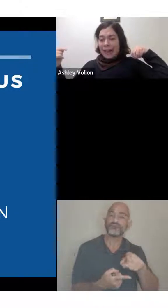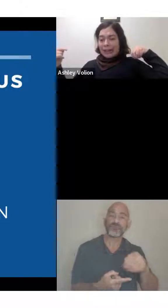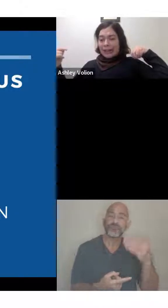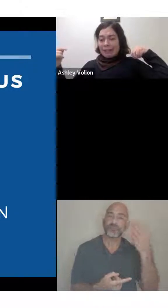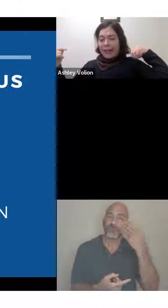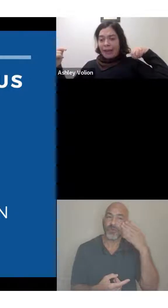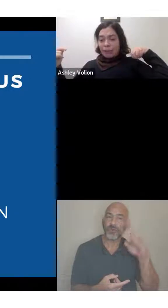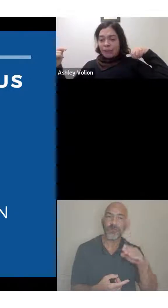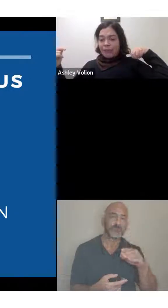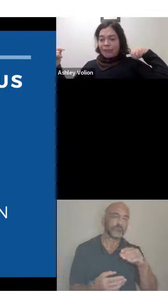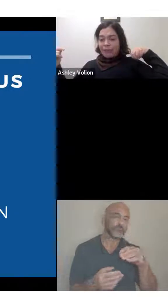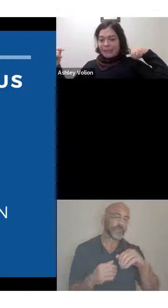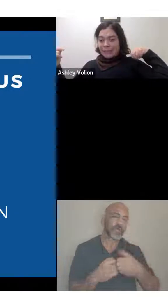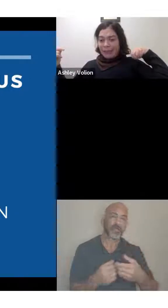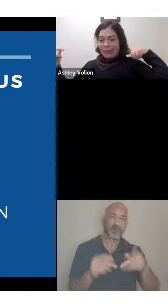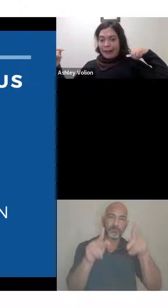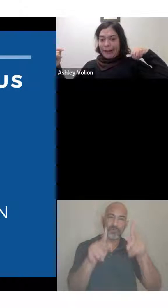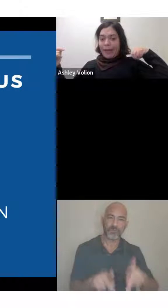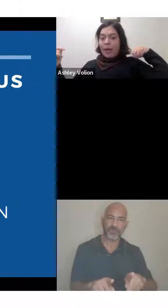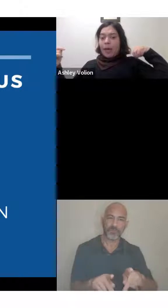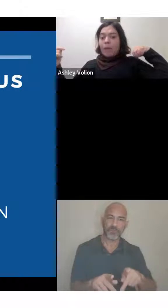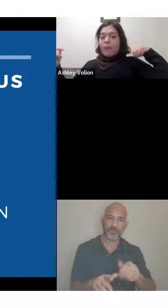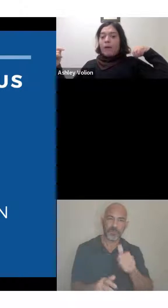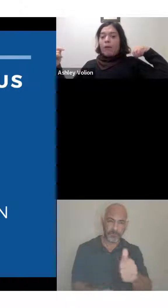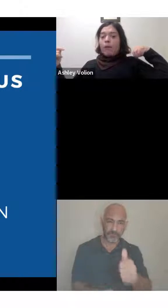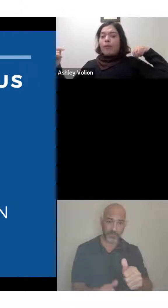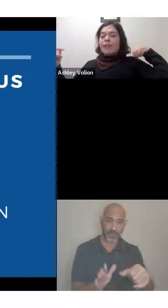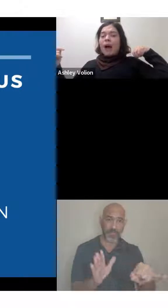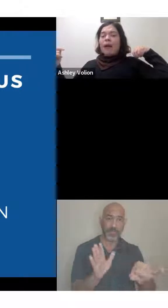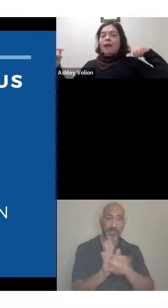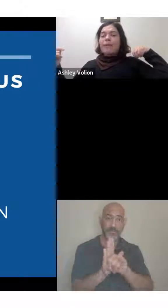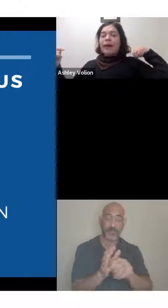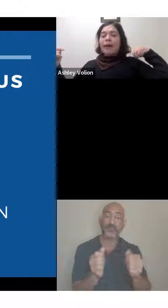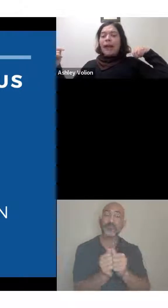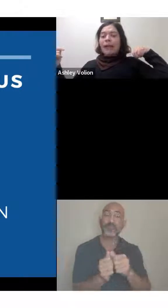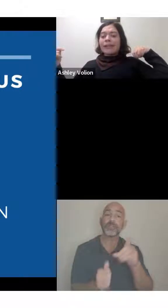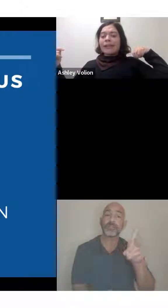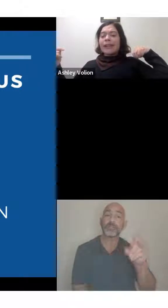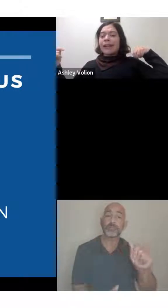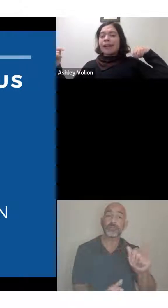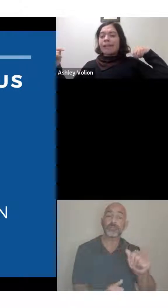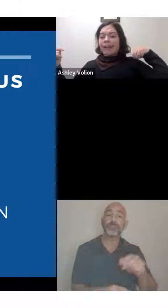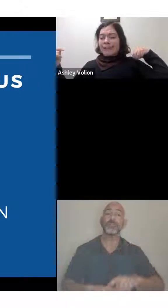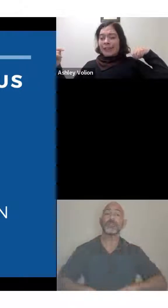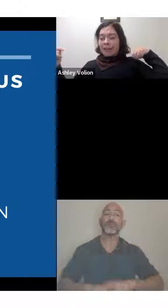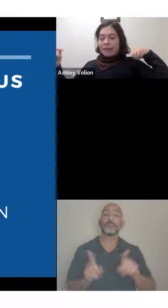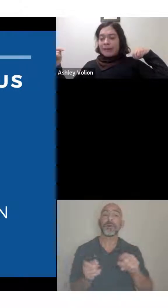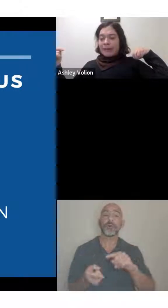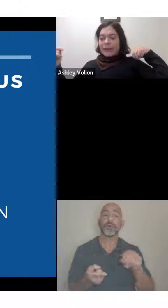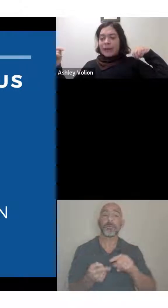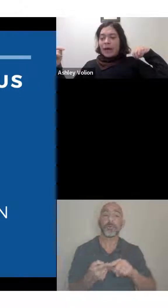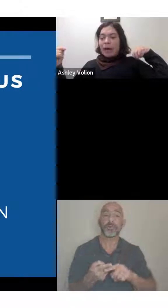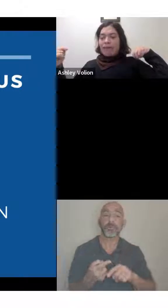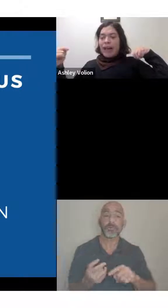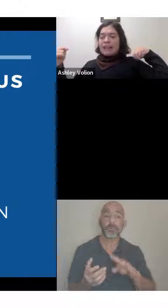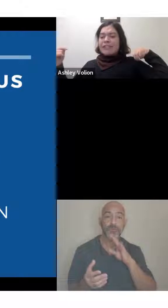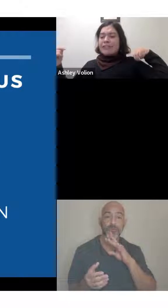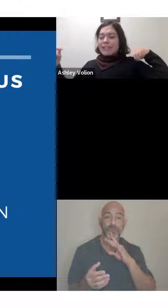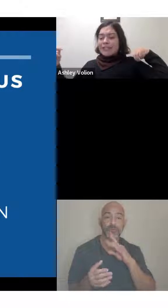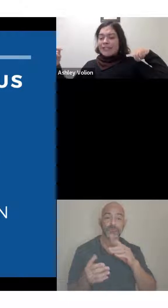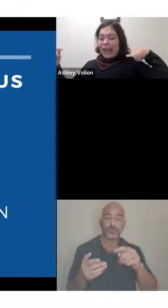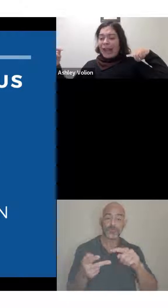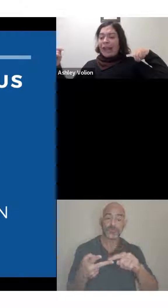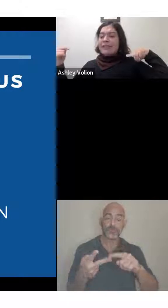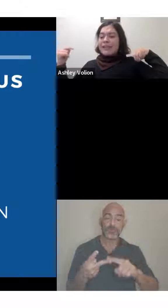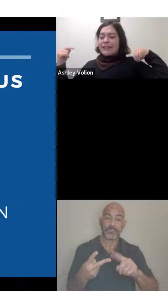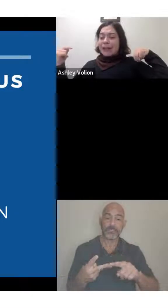person identifies with their disability. But when we talk about identity-first language, that's